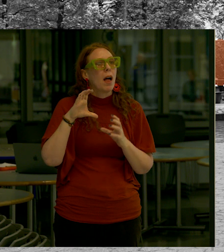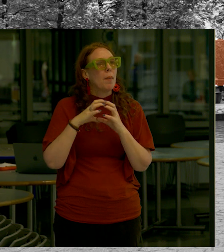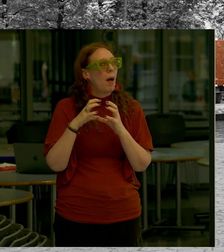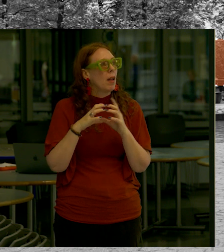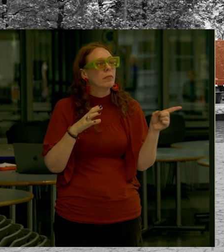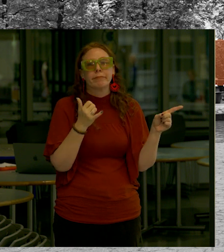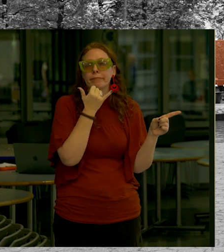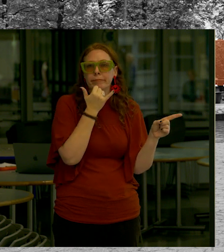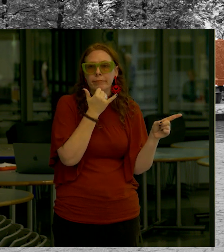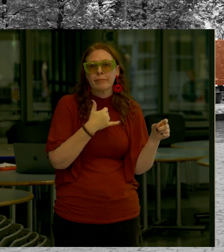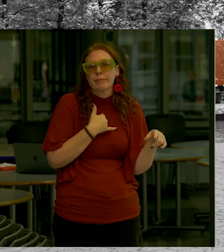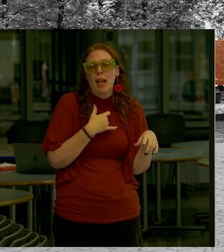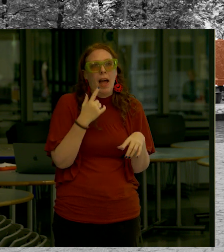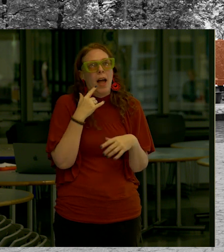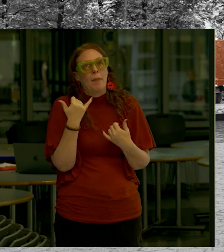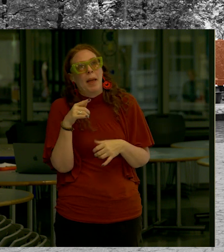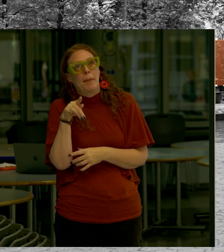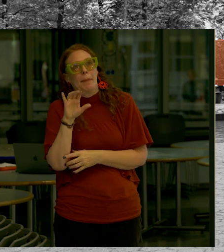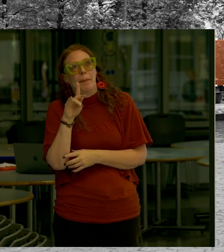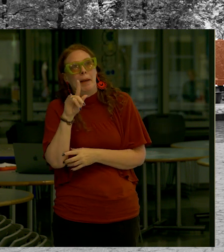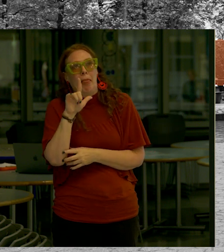volleyball? okay, sorry I don't play pickleball so I don't know